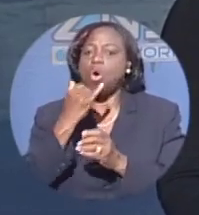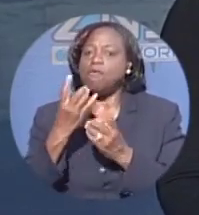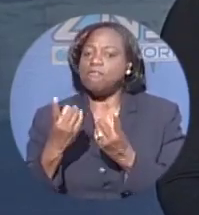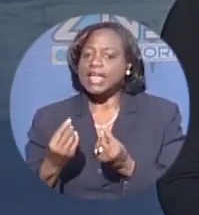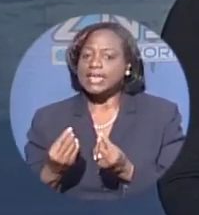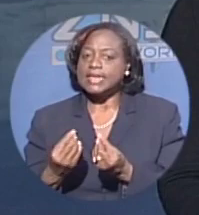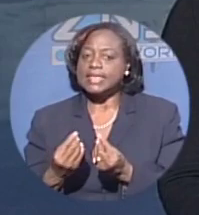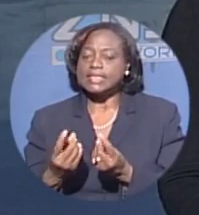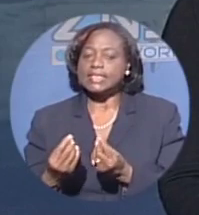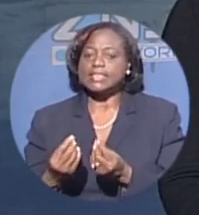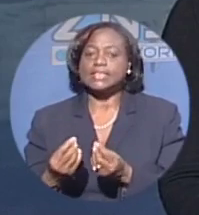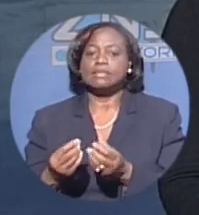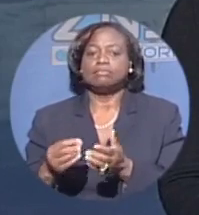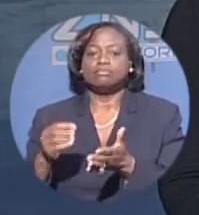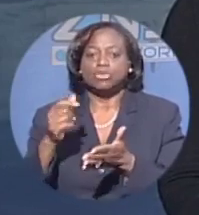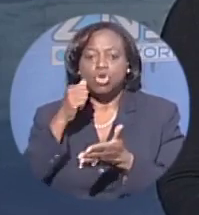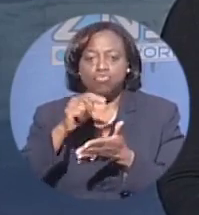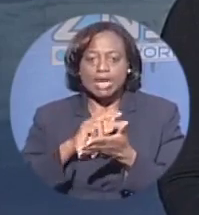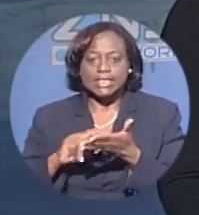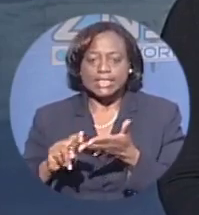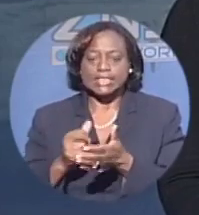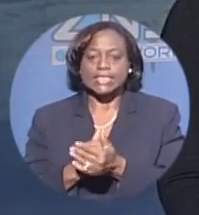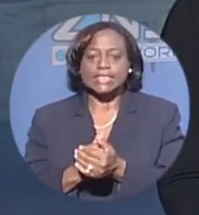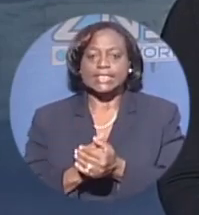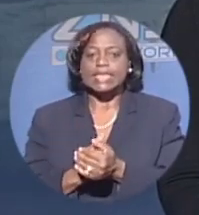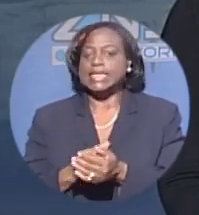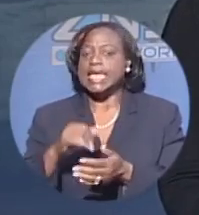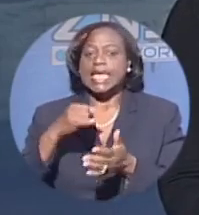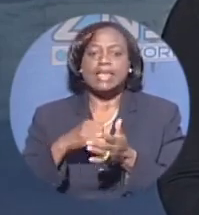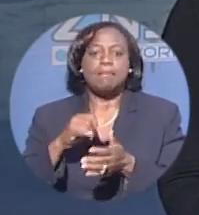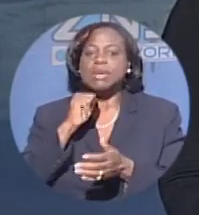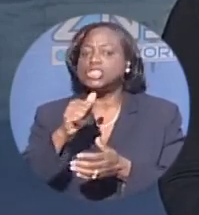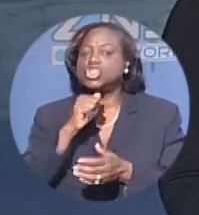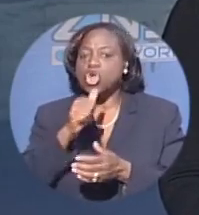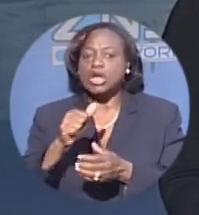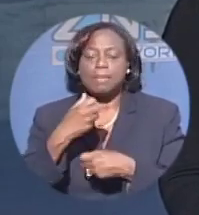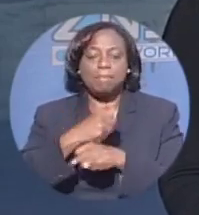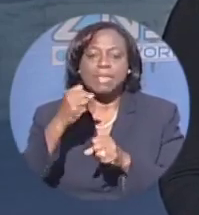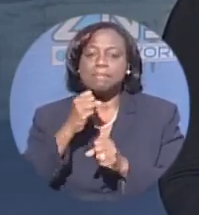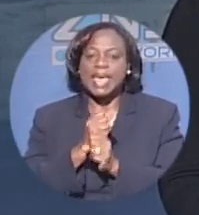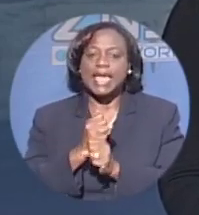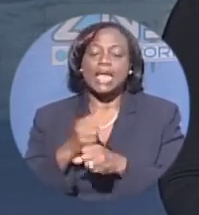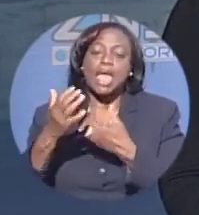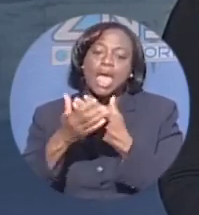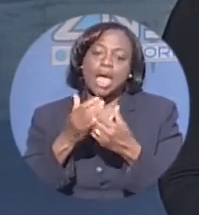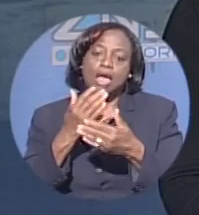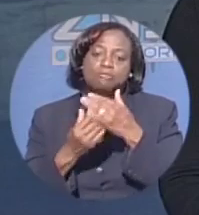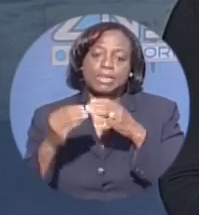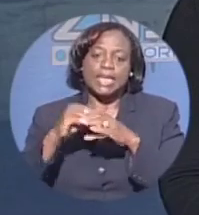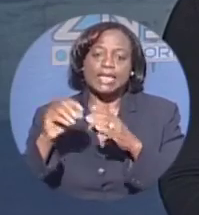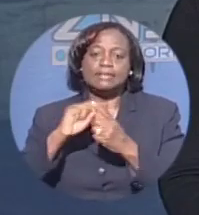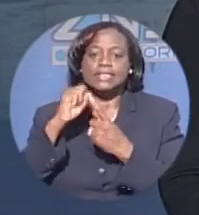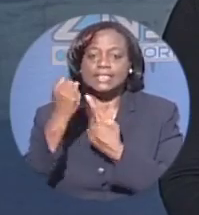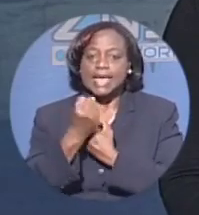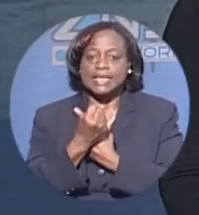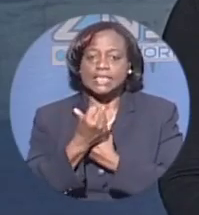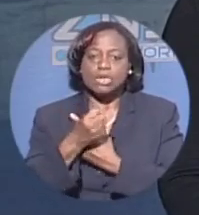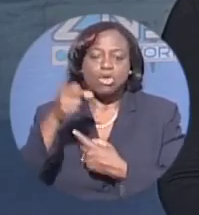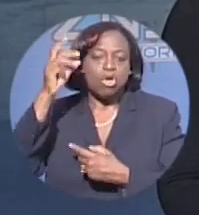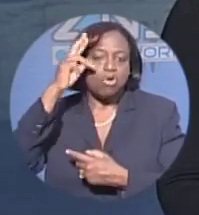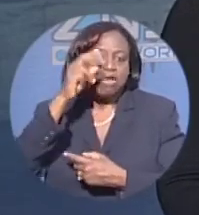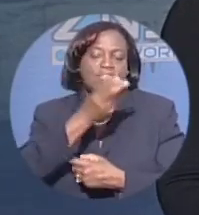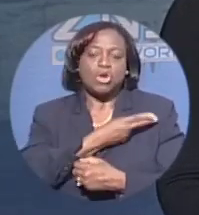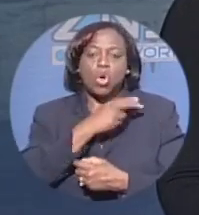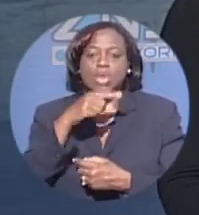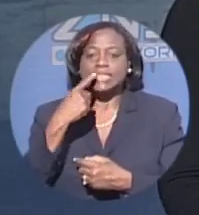they heterosexuals or homosexuals, must not be made comfortable in society. Reverend Hall also claimed that the sympathies which